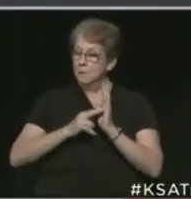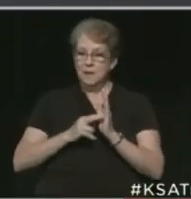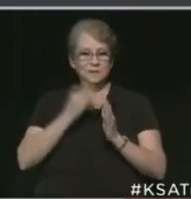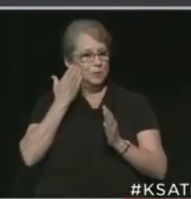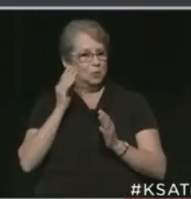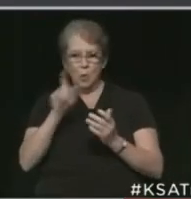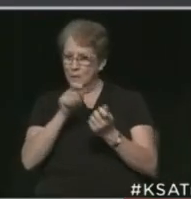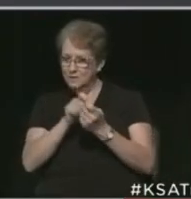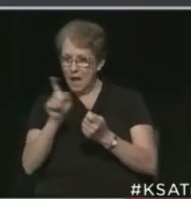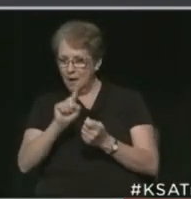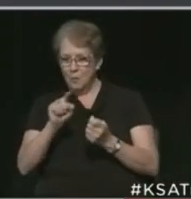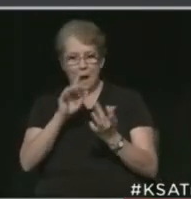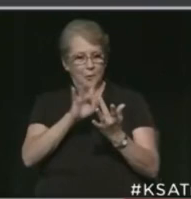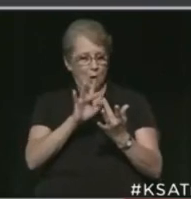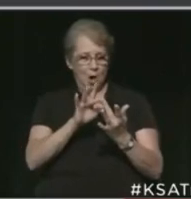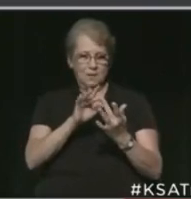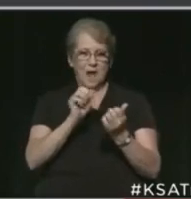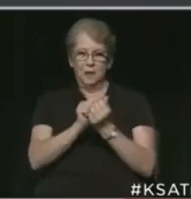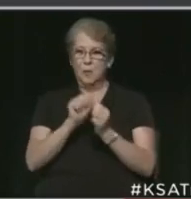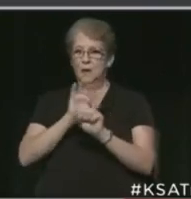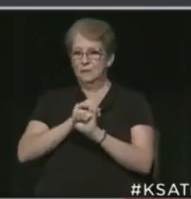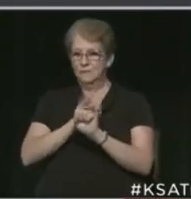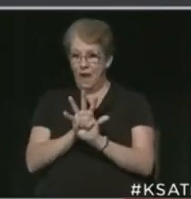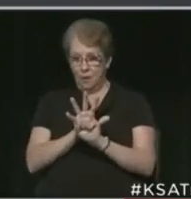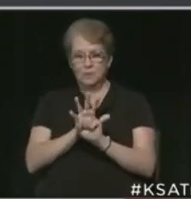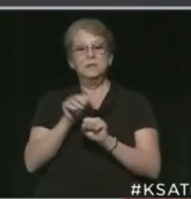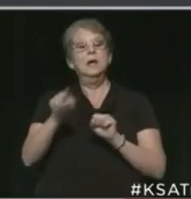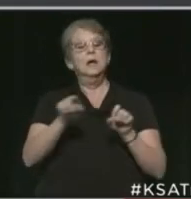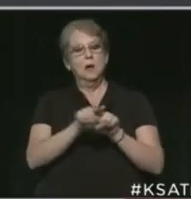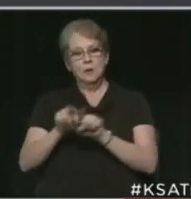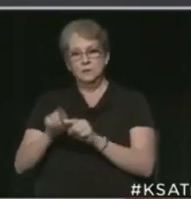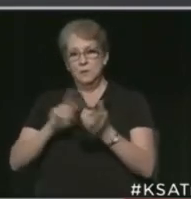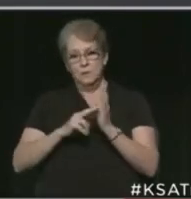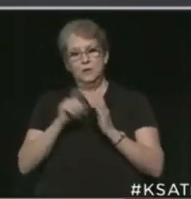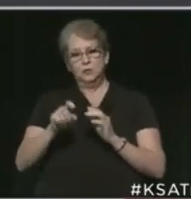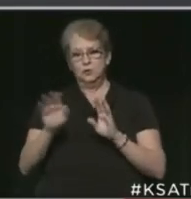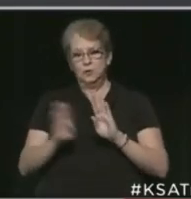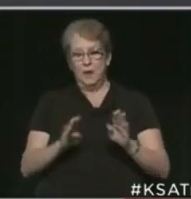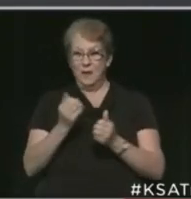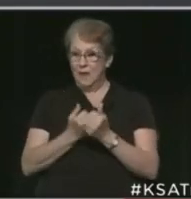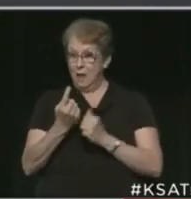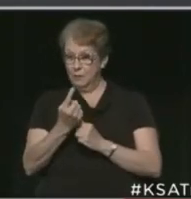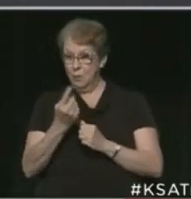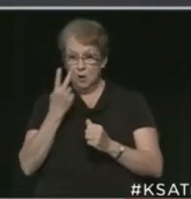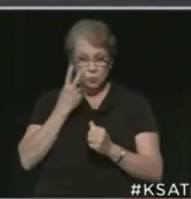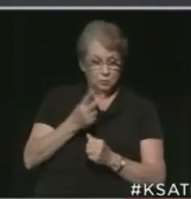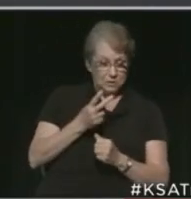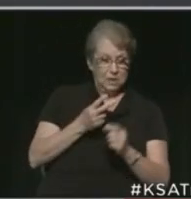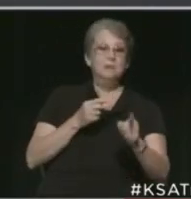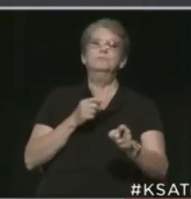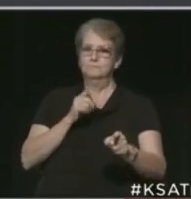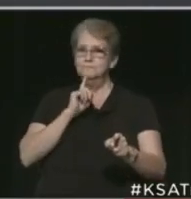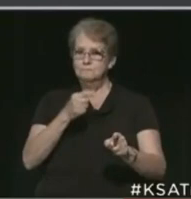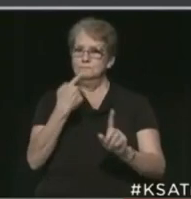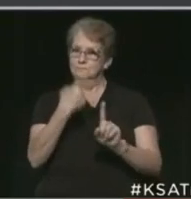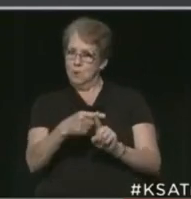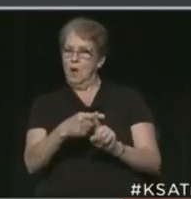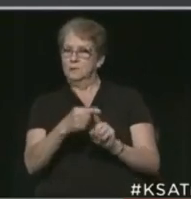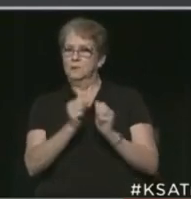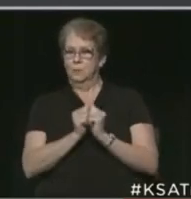where the patient came in contact with the virus. That also means you should behave as if everyone you meet is positive.